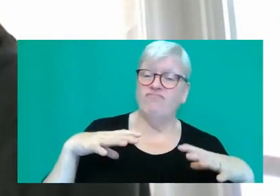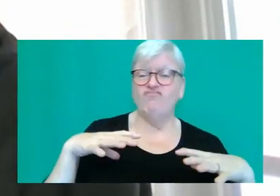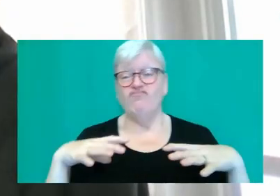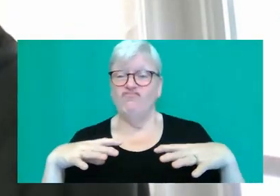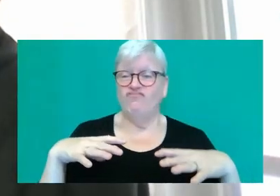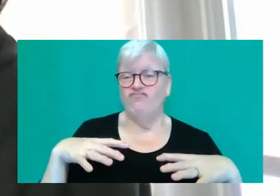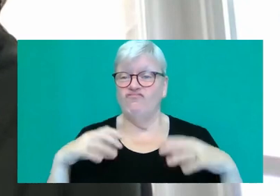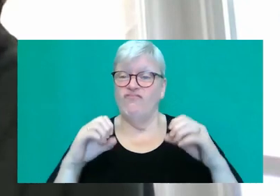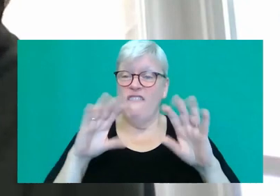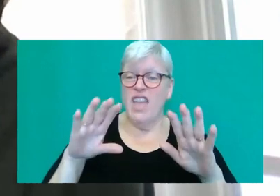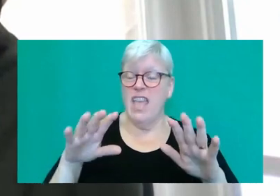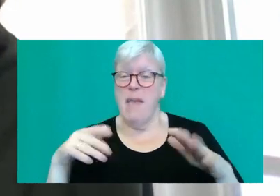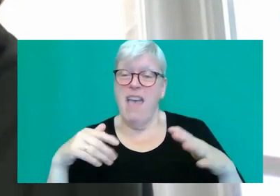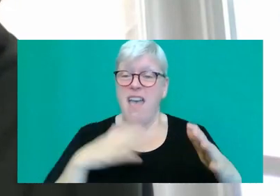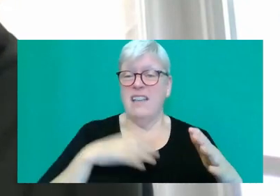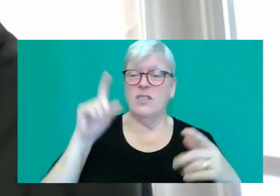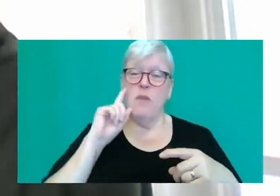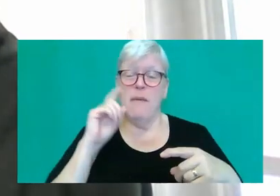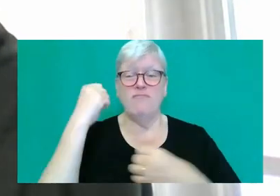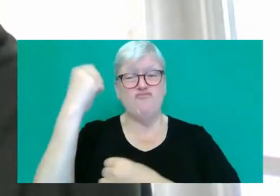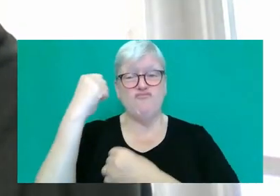famous feminist, writer and academic.